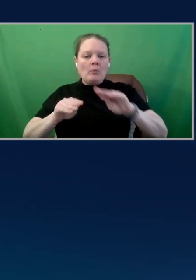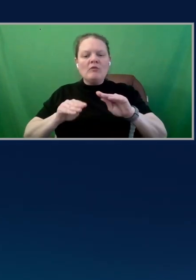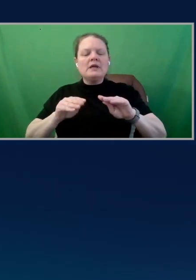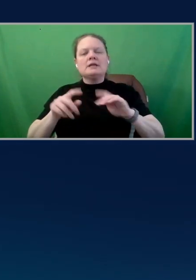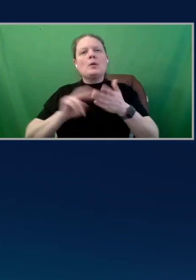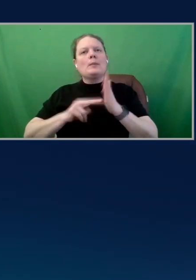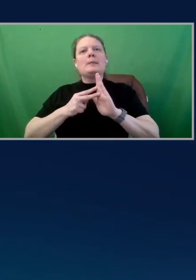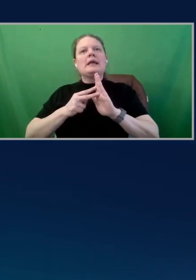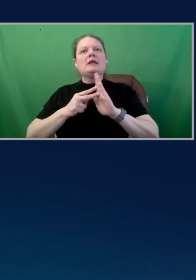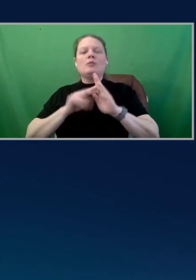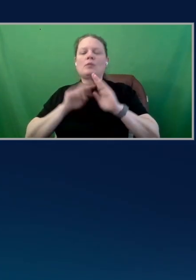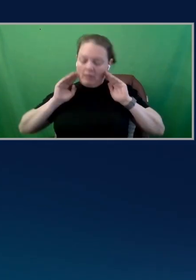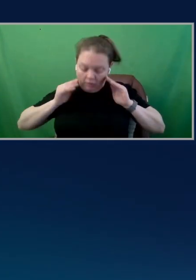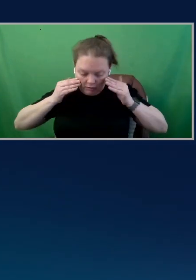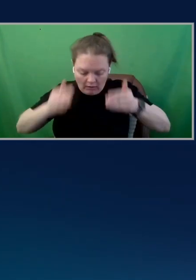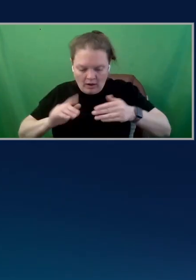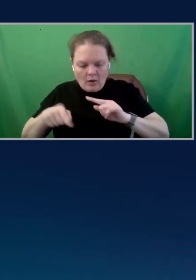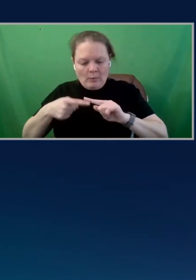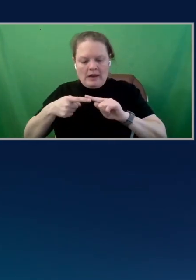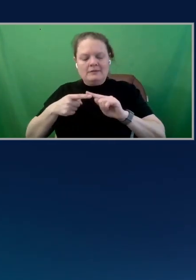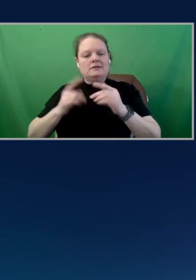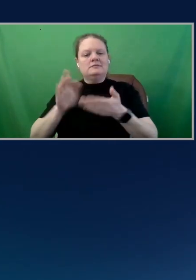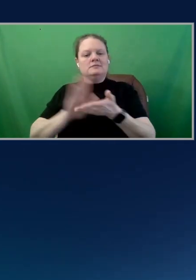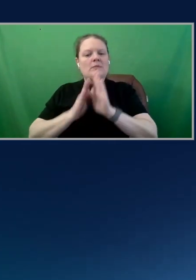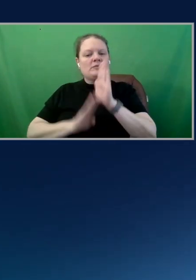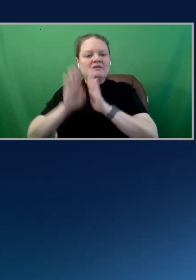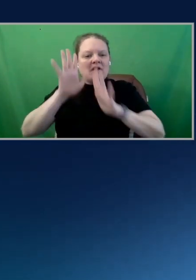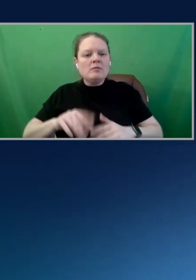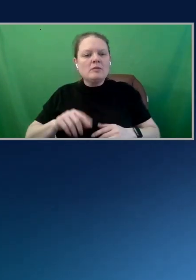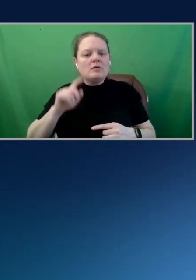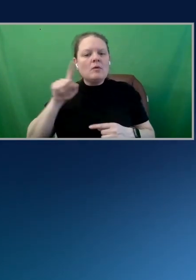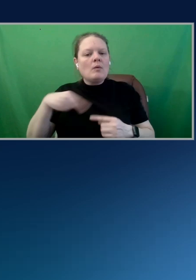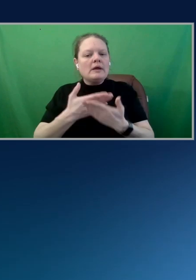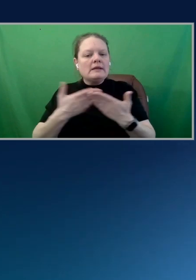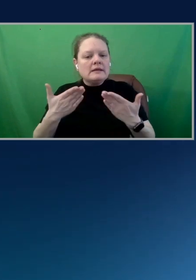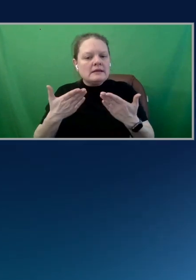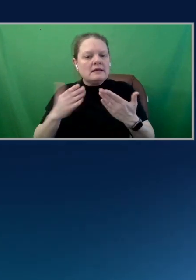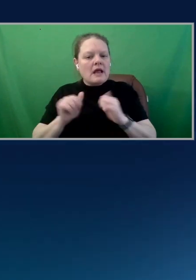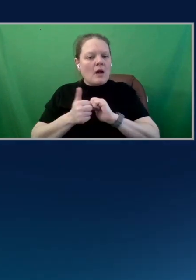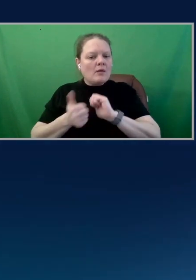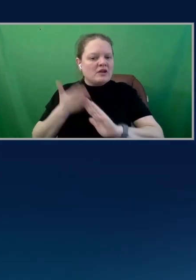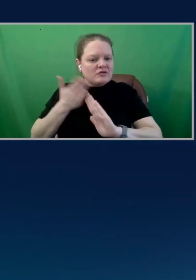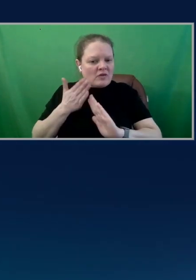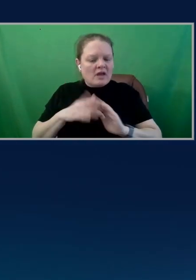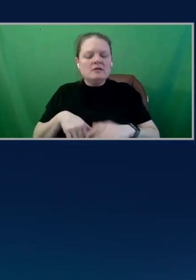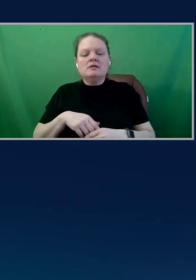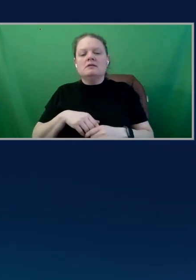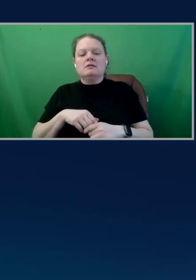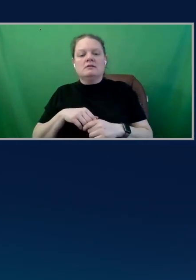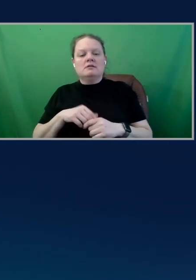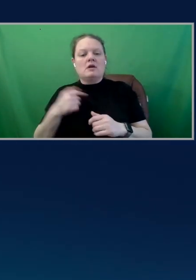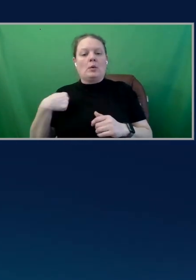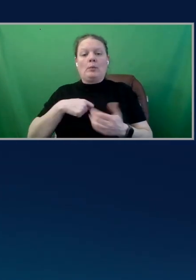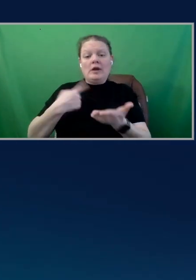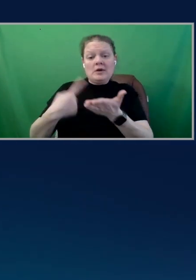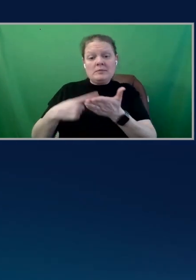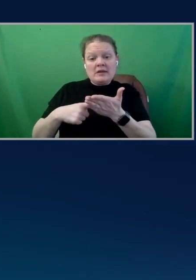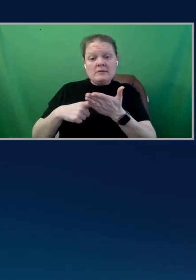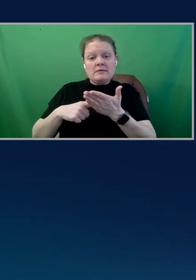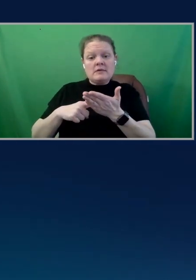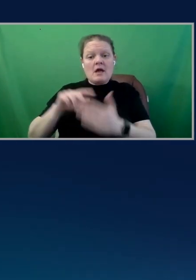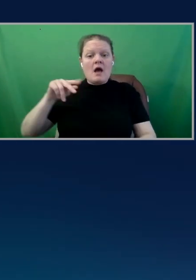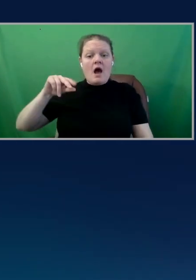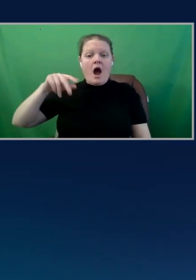developers. And only think about the code, but the code's got to run somewhere, right, Nikhil? So we're going to be talking about ops in this segment